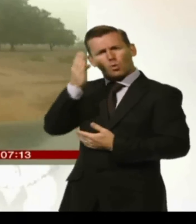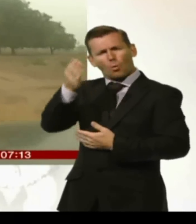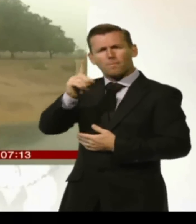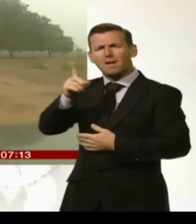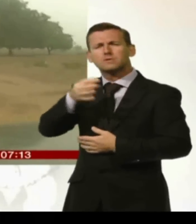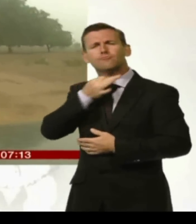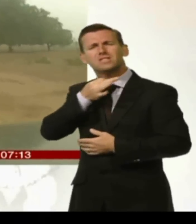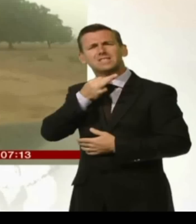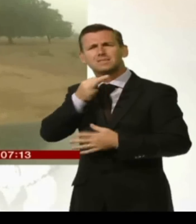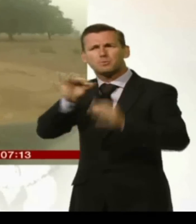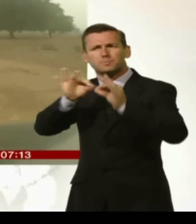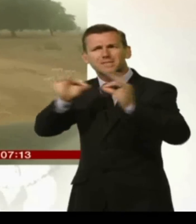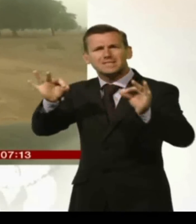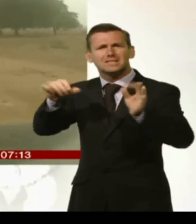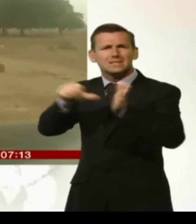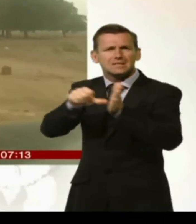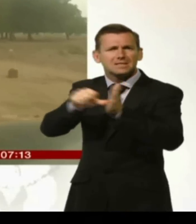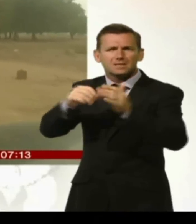security issues.